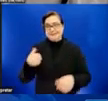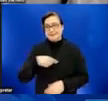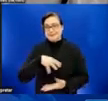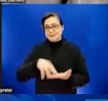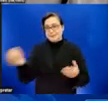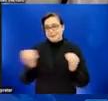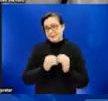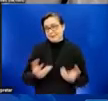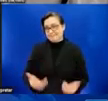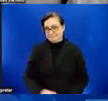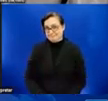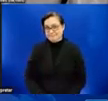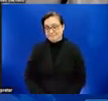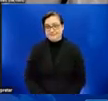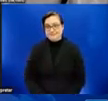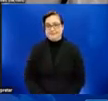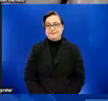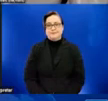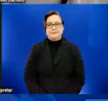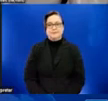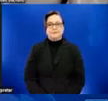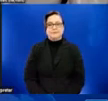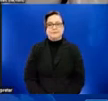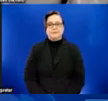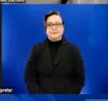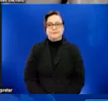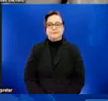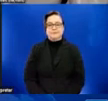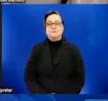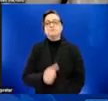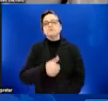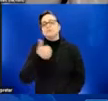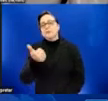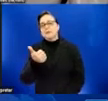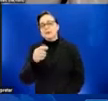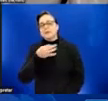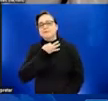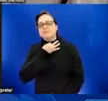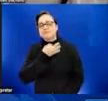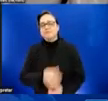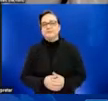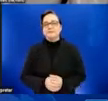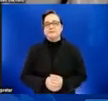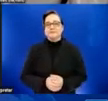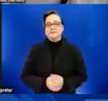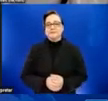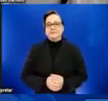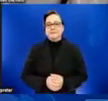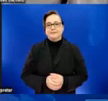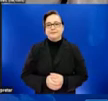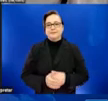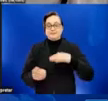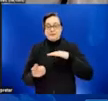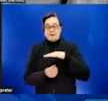Thank you very much. Another question. How do we determine when isolation is done?